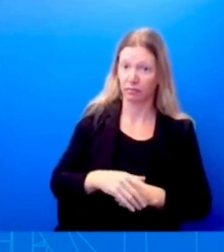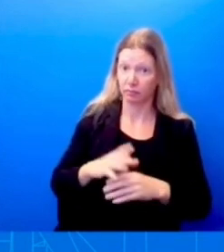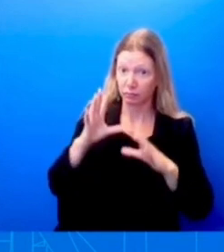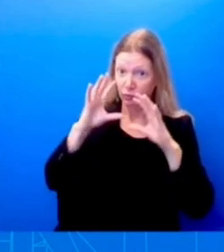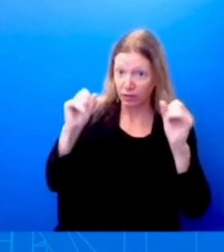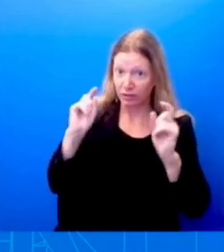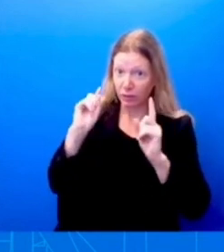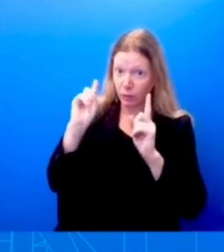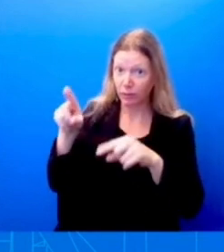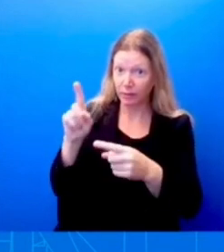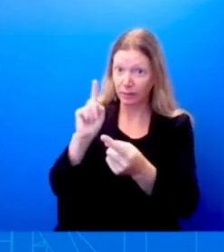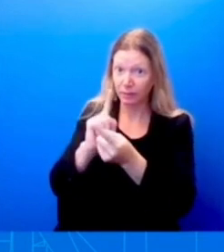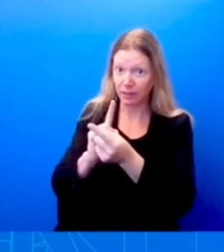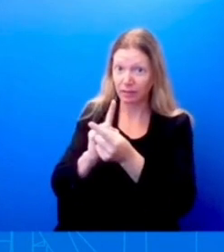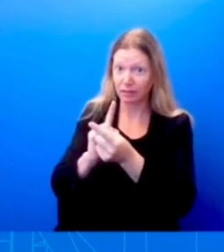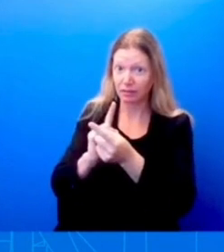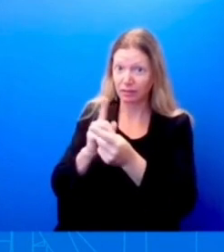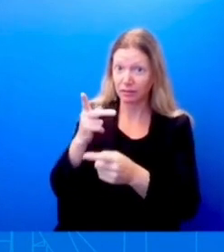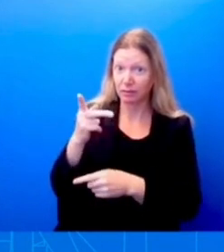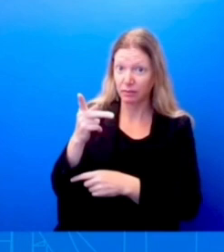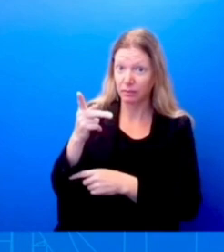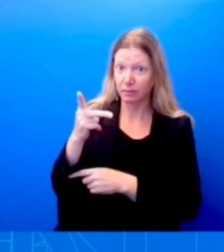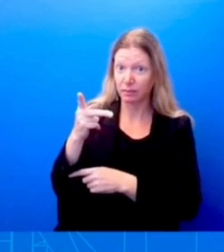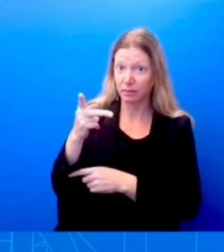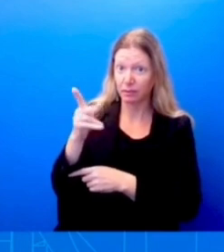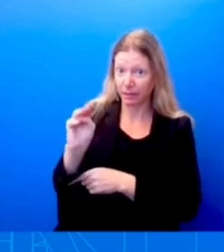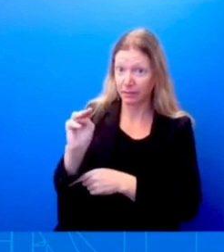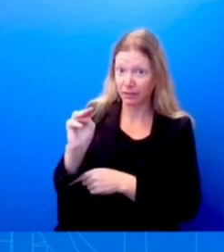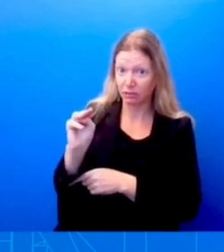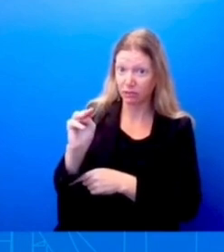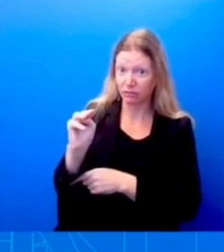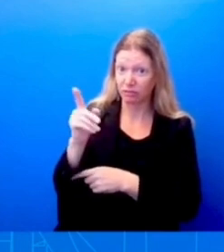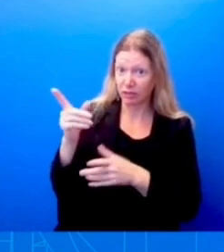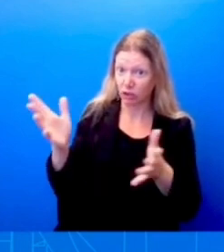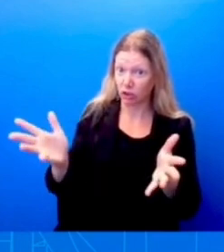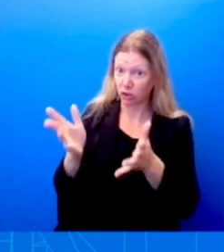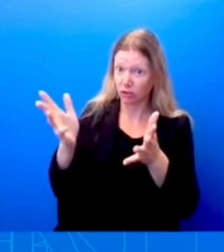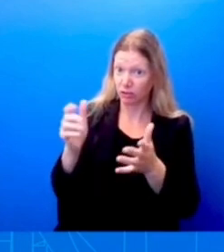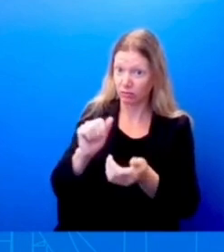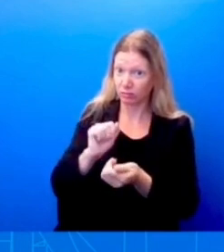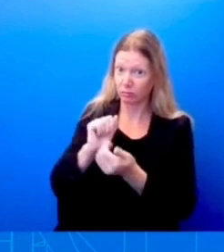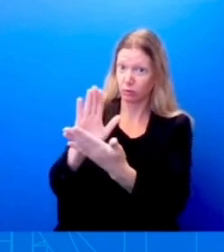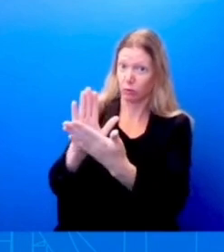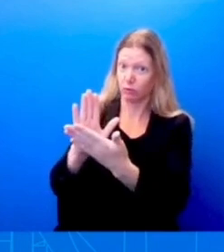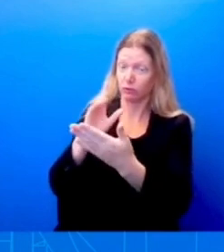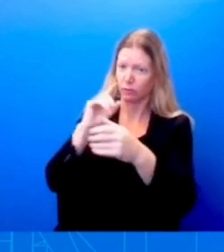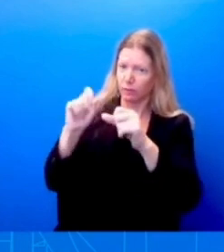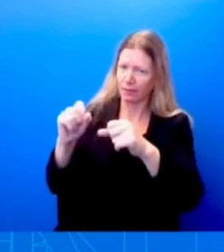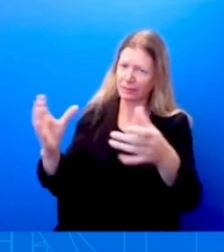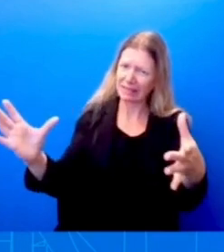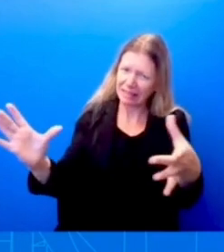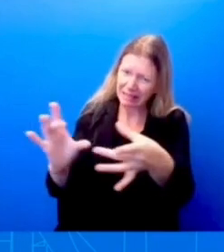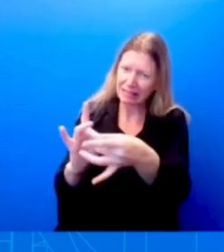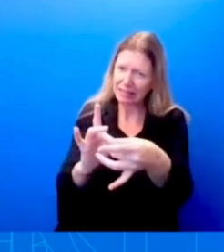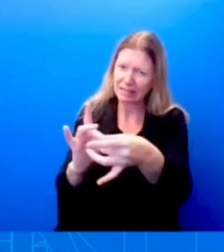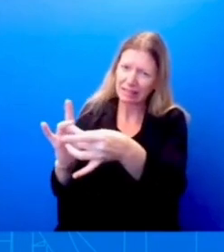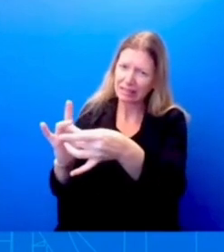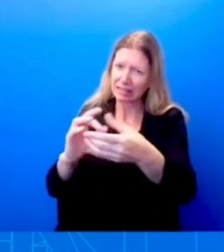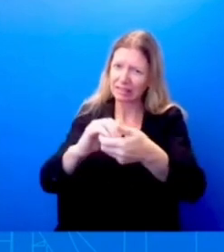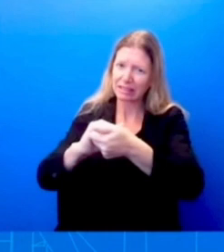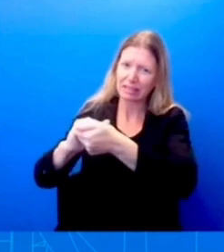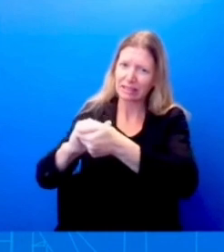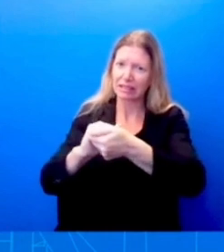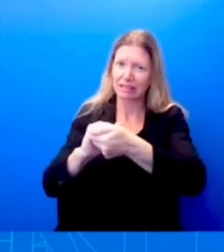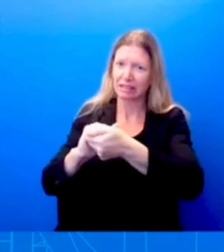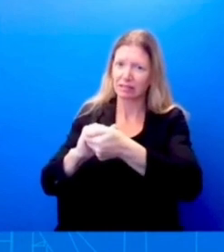apparently to approach Israel for this potential relationship. So the administration has an interest in